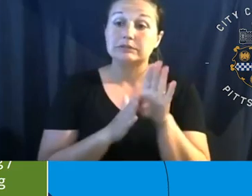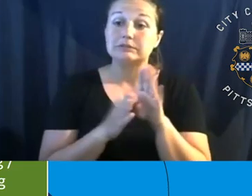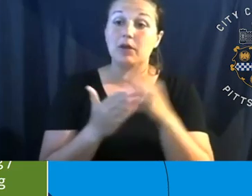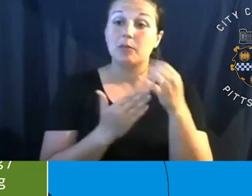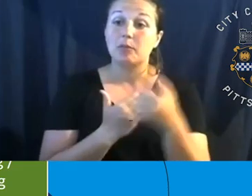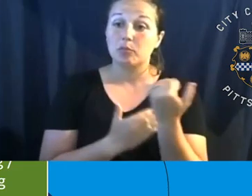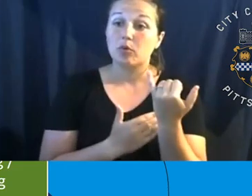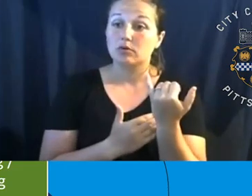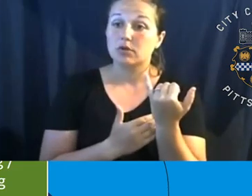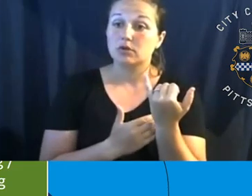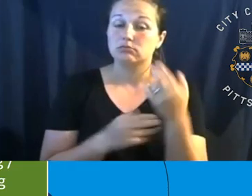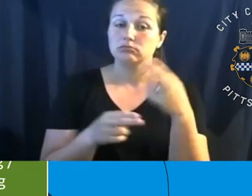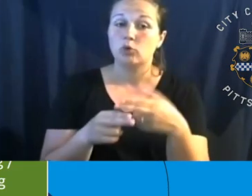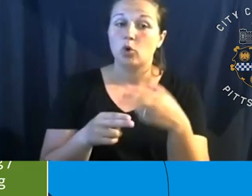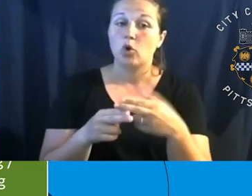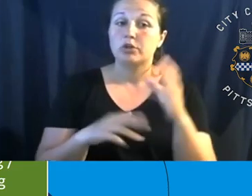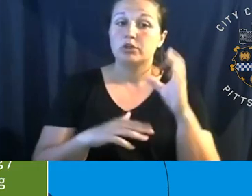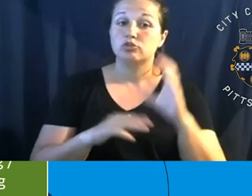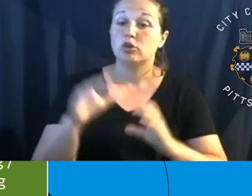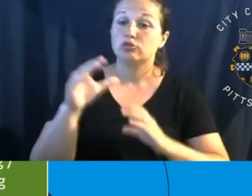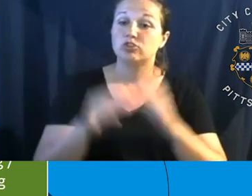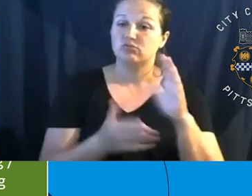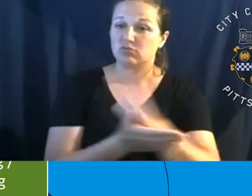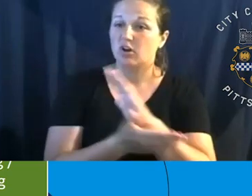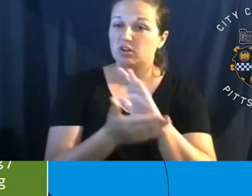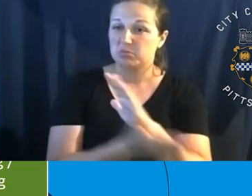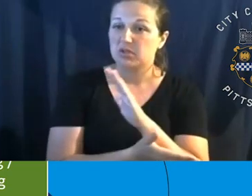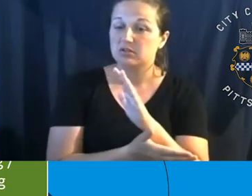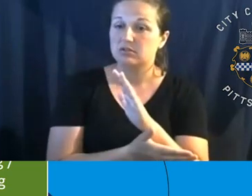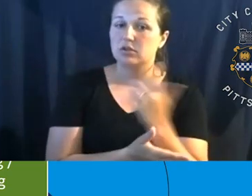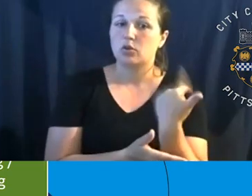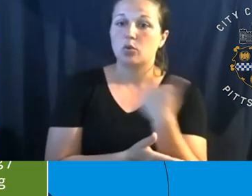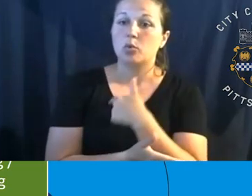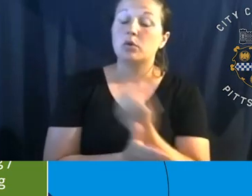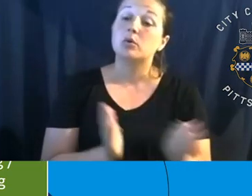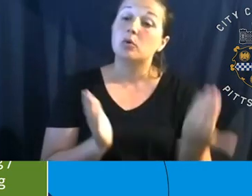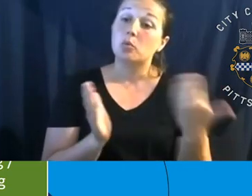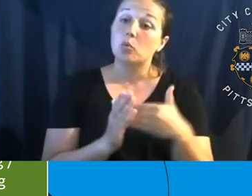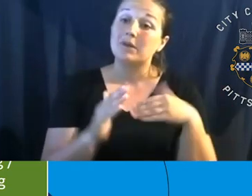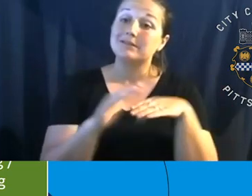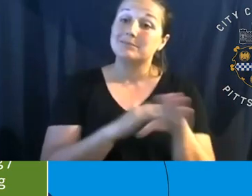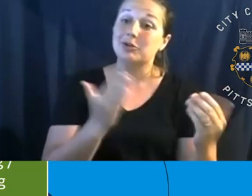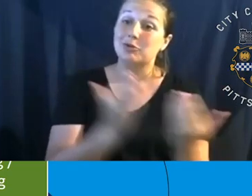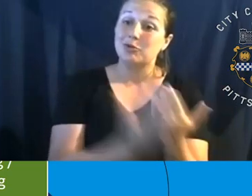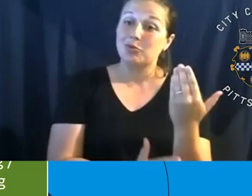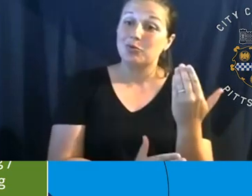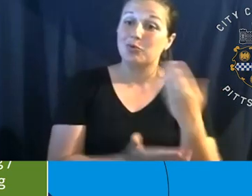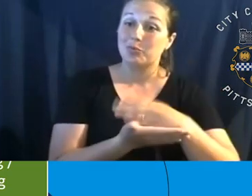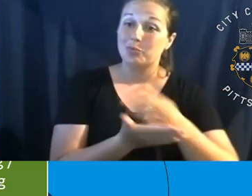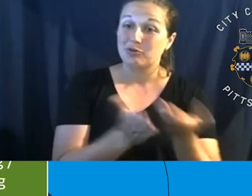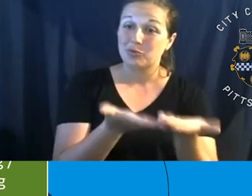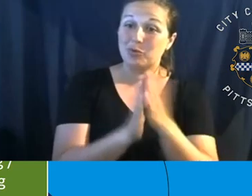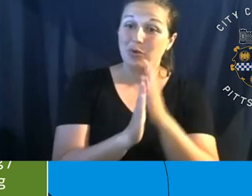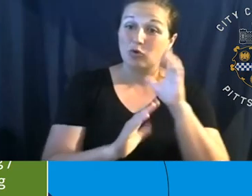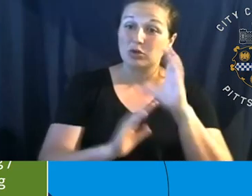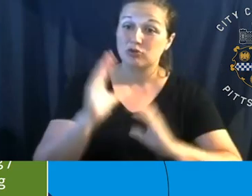what we would call construction documents. Um, we would resubmit a new budget request for construction, um, at which